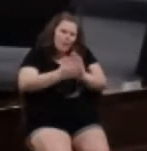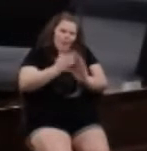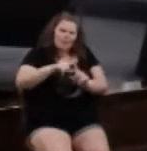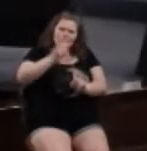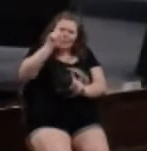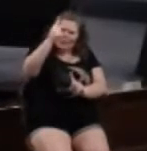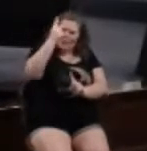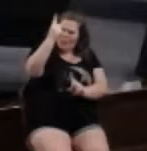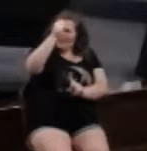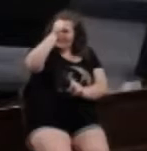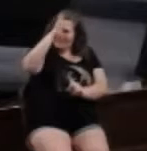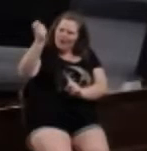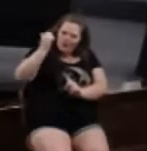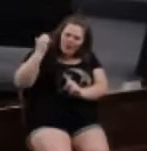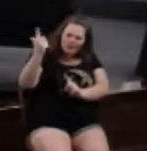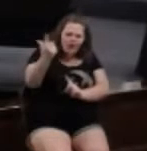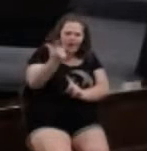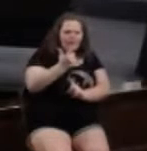of all